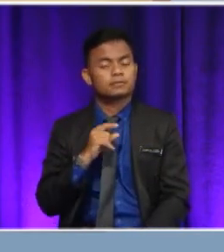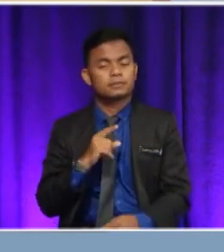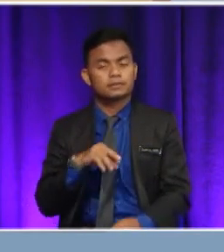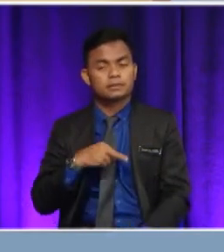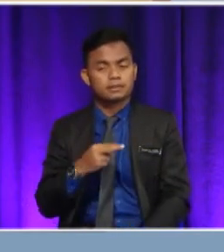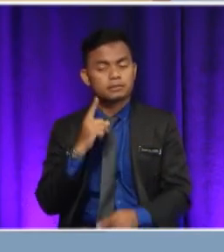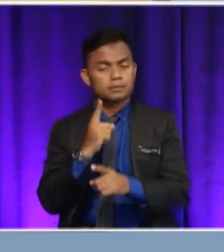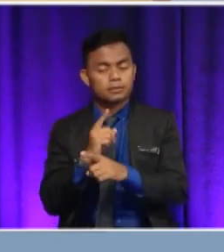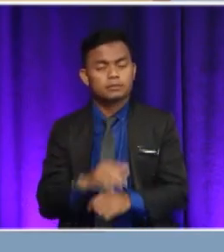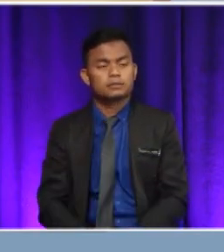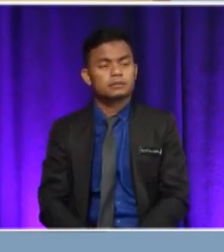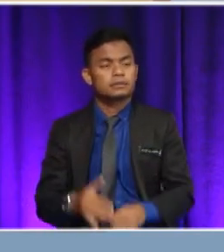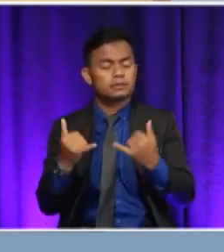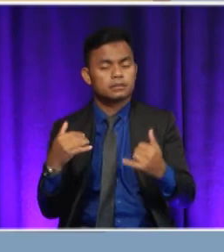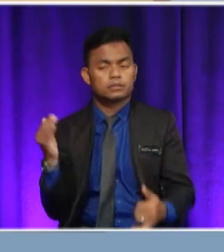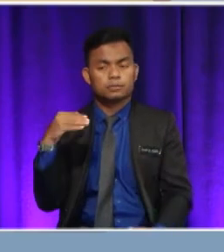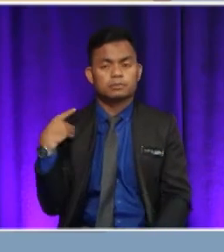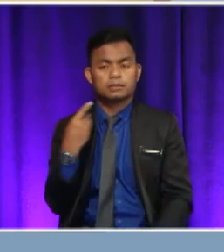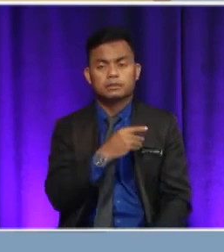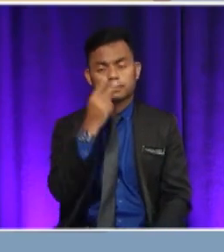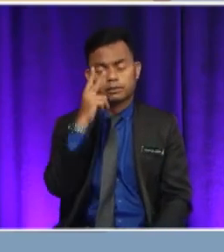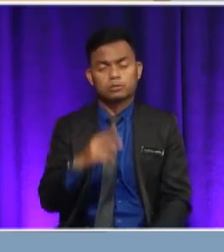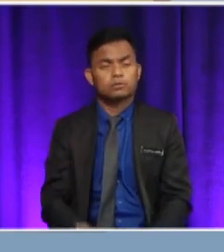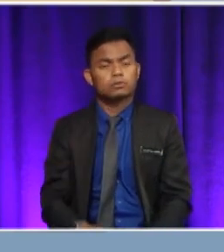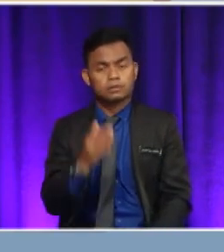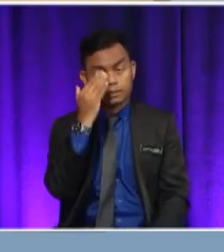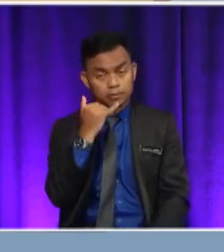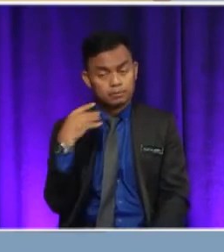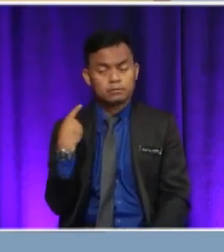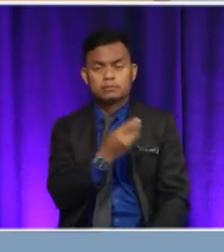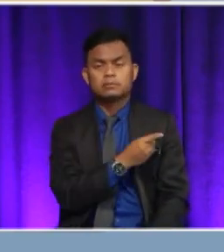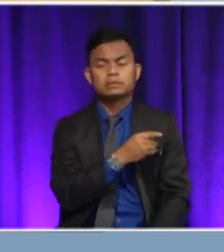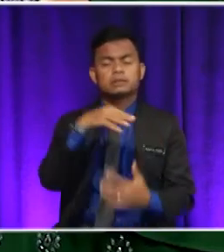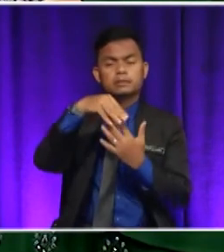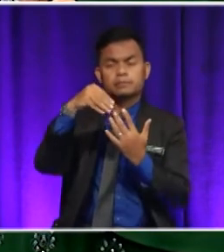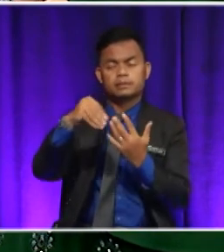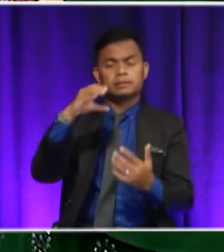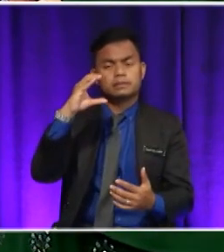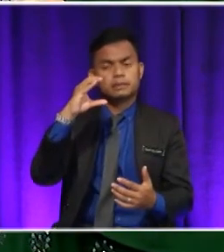look at the reason why we come to choose C as the answer.